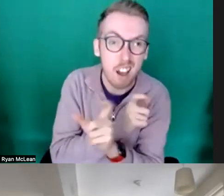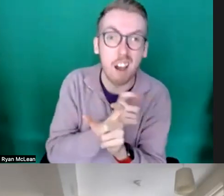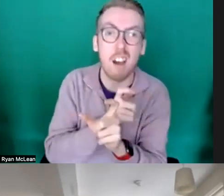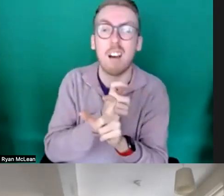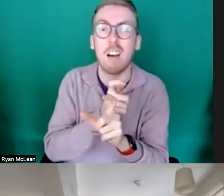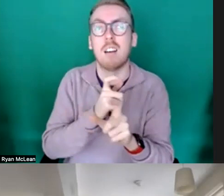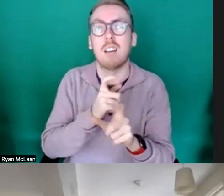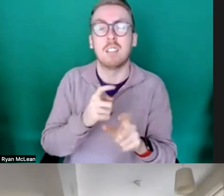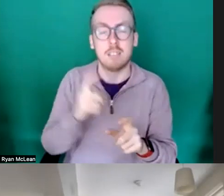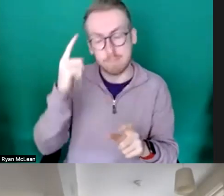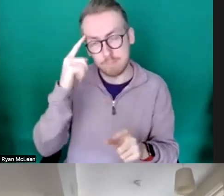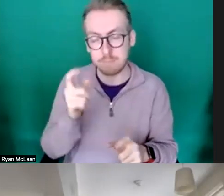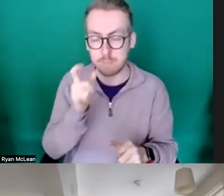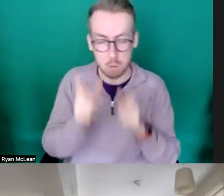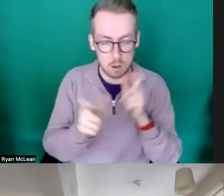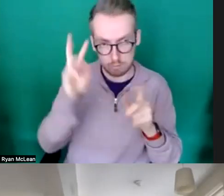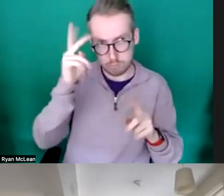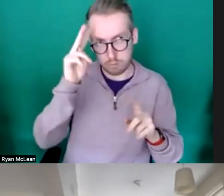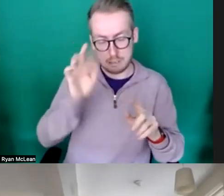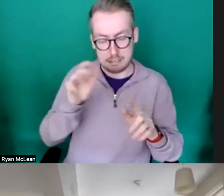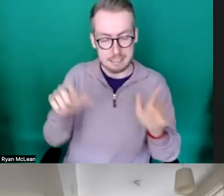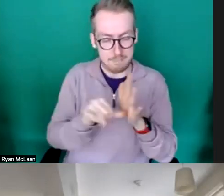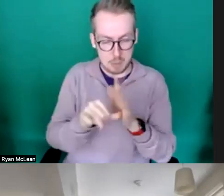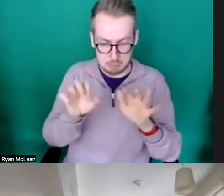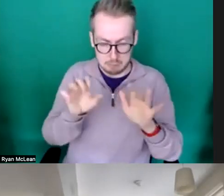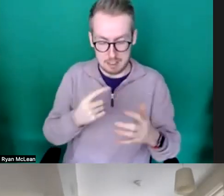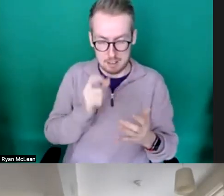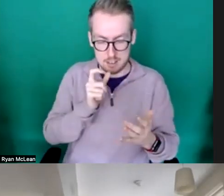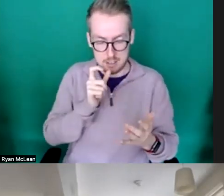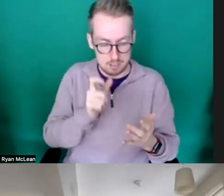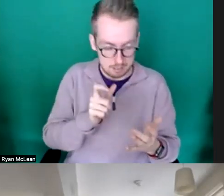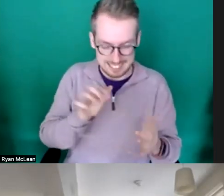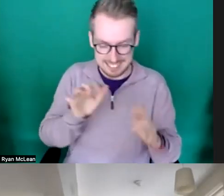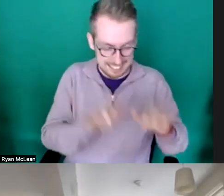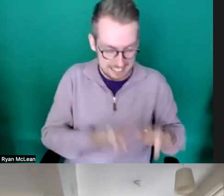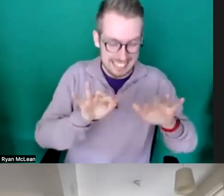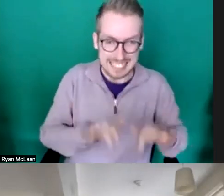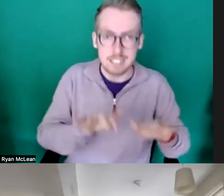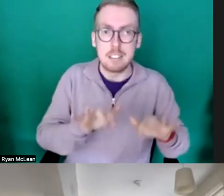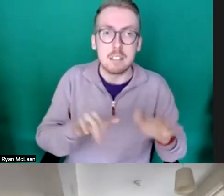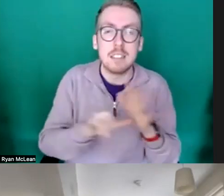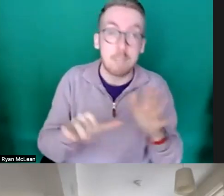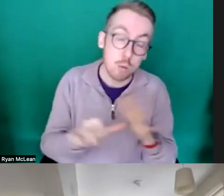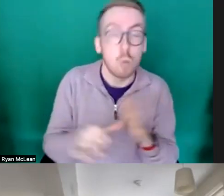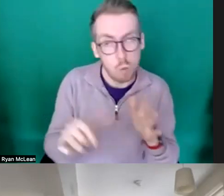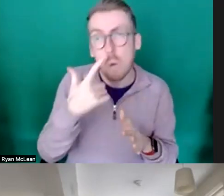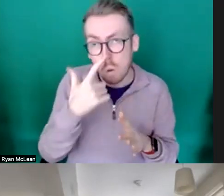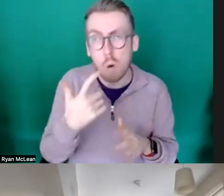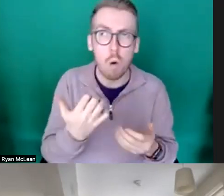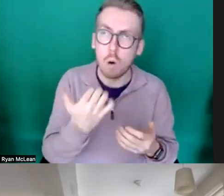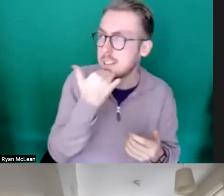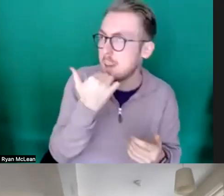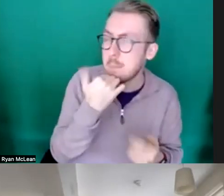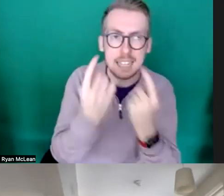kind of uh condition that makes it a bit more kind of difficult to produce kind of written uh or kind of number based kind of work